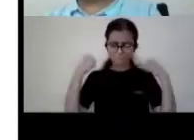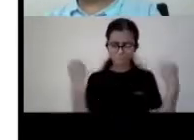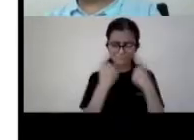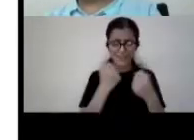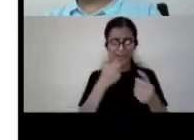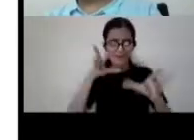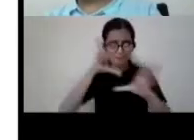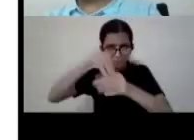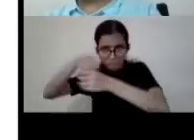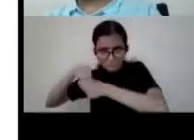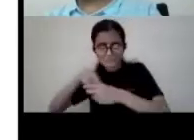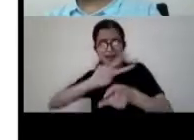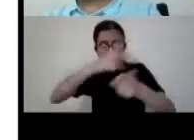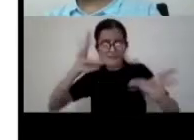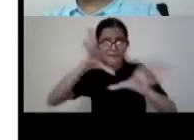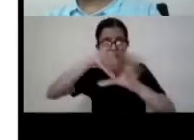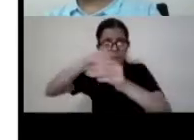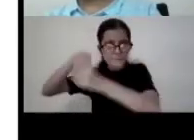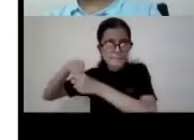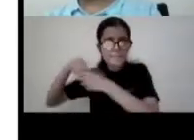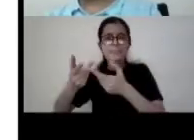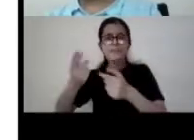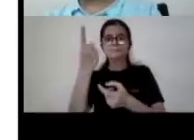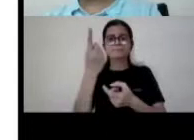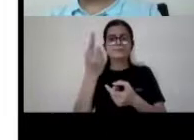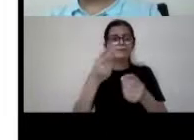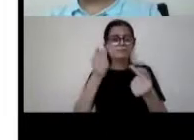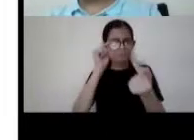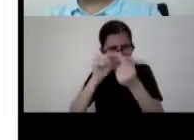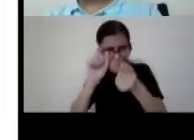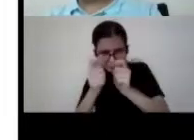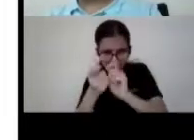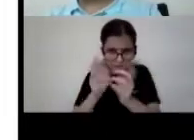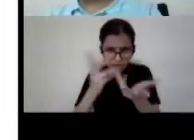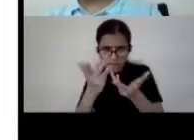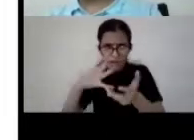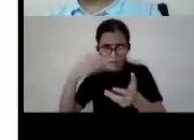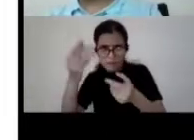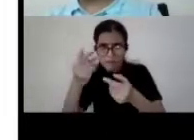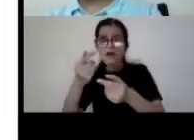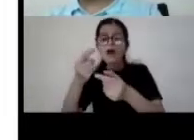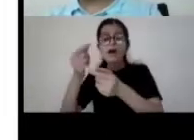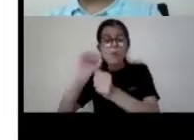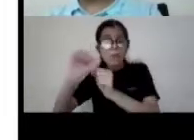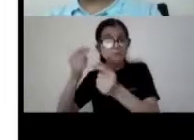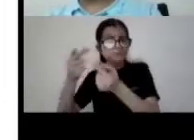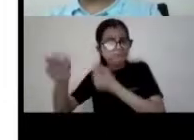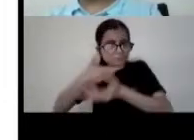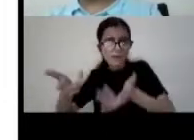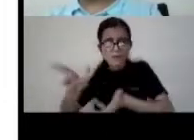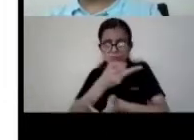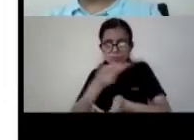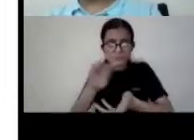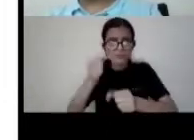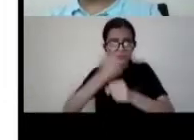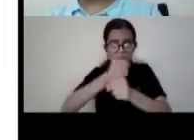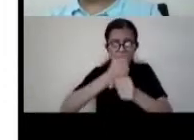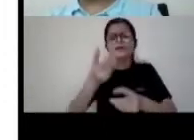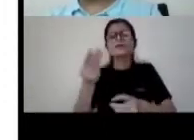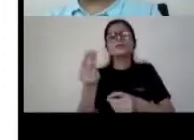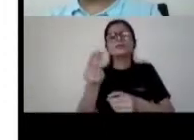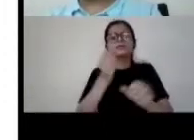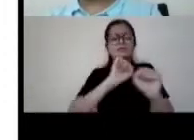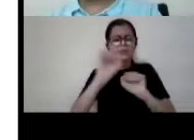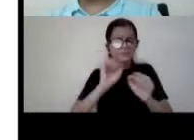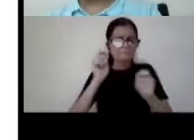in the uh in the negotiations of the america treaty our government representatives also worked very very